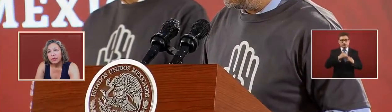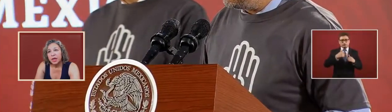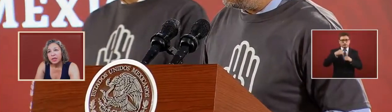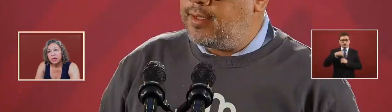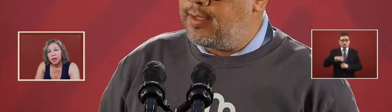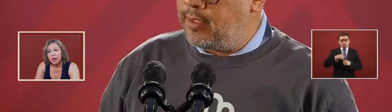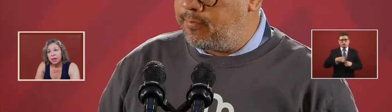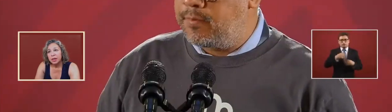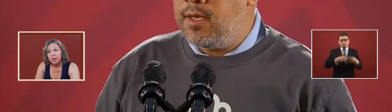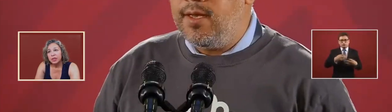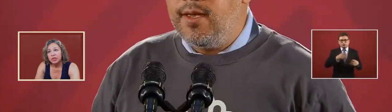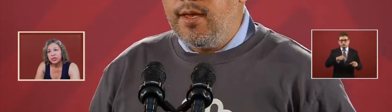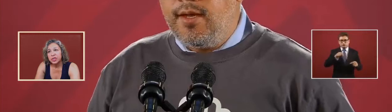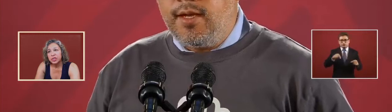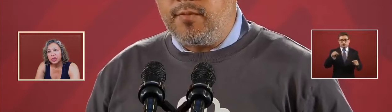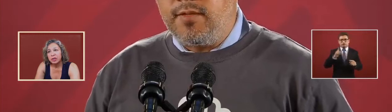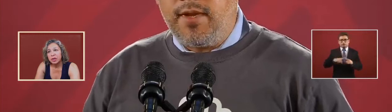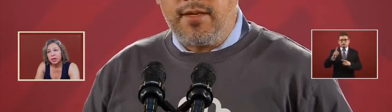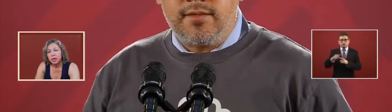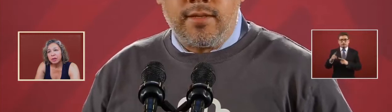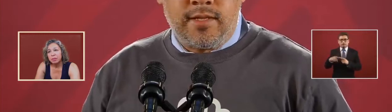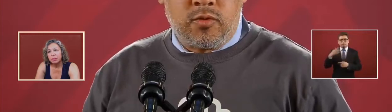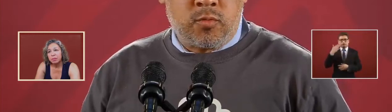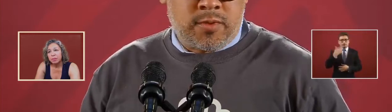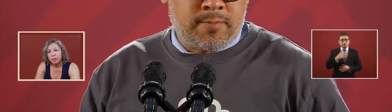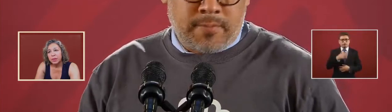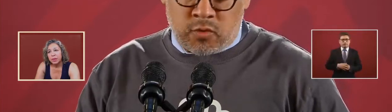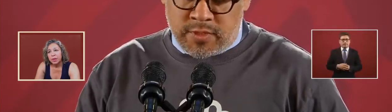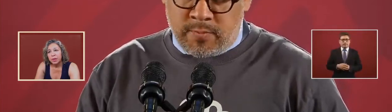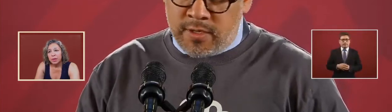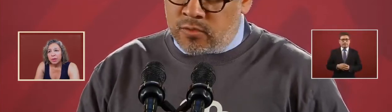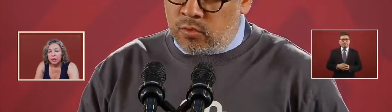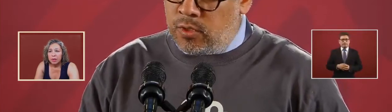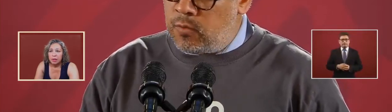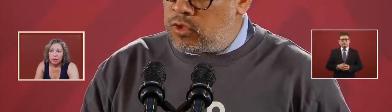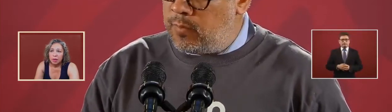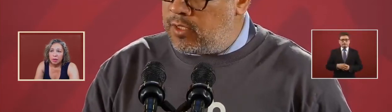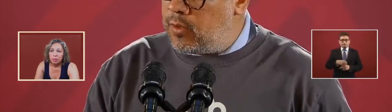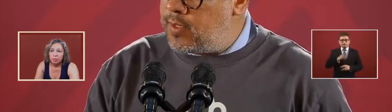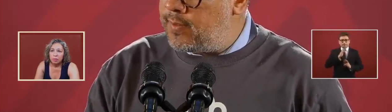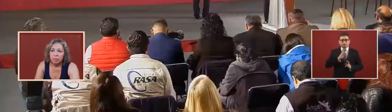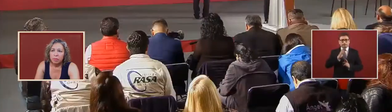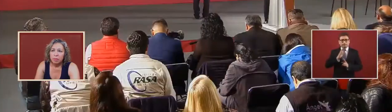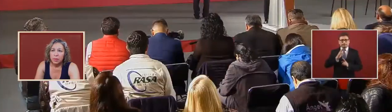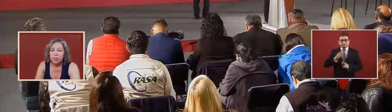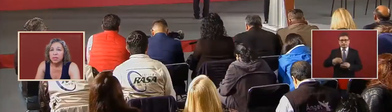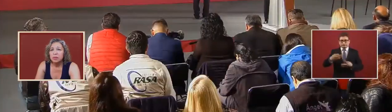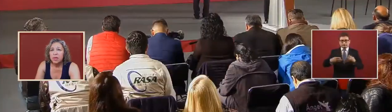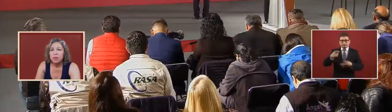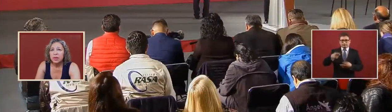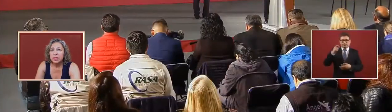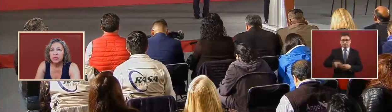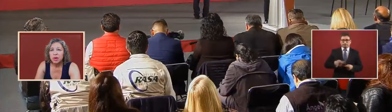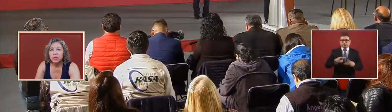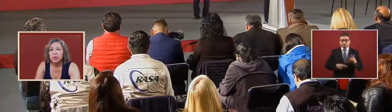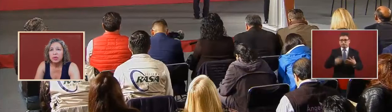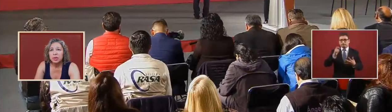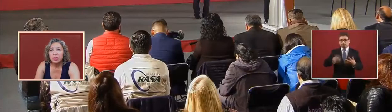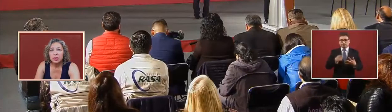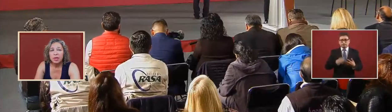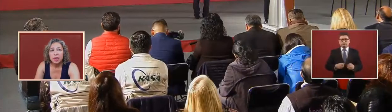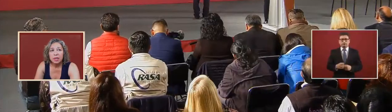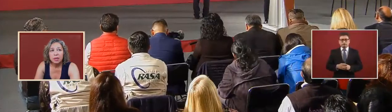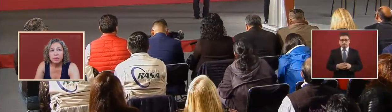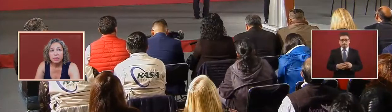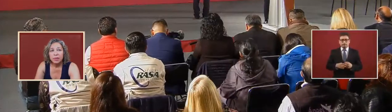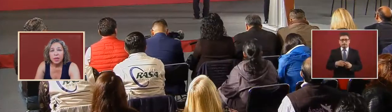so they've had uh judicial um uh something about this tribunal